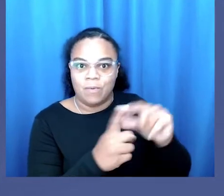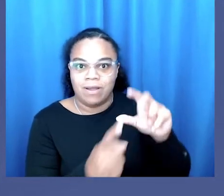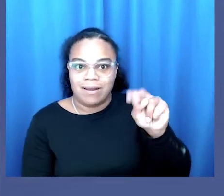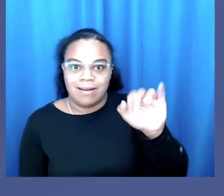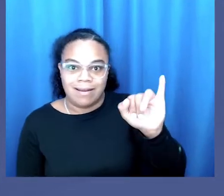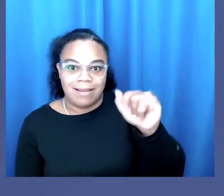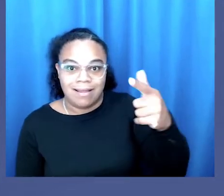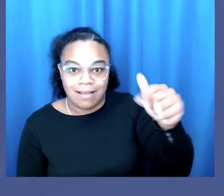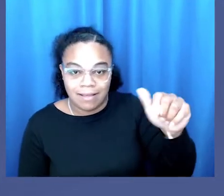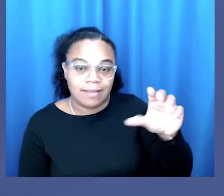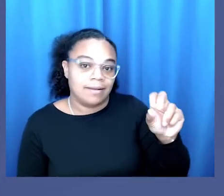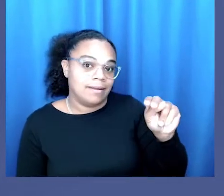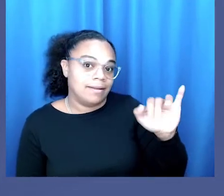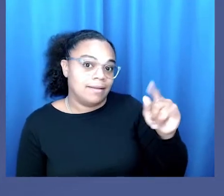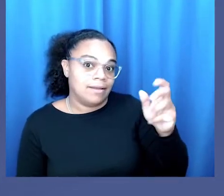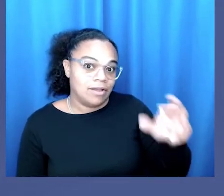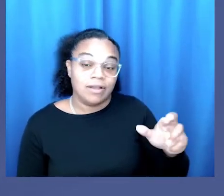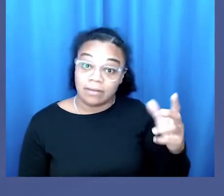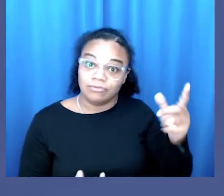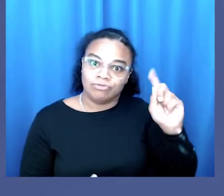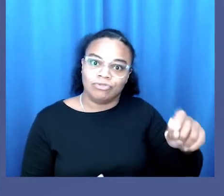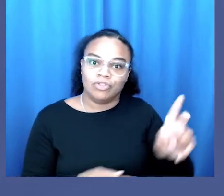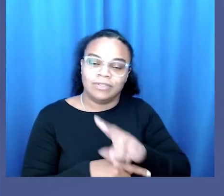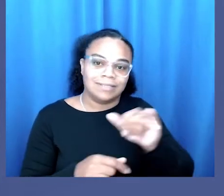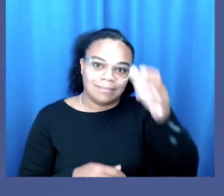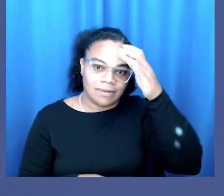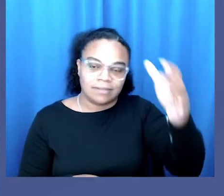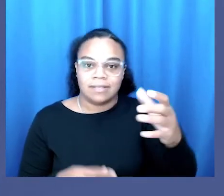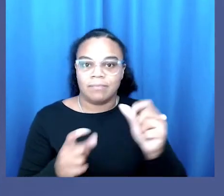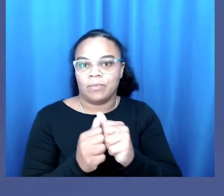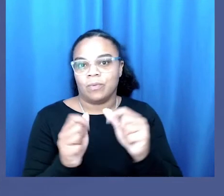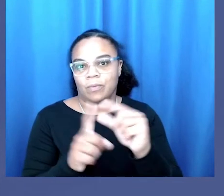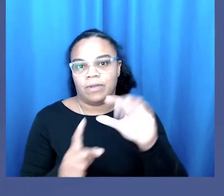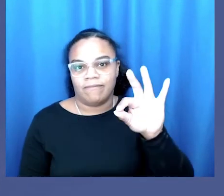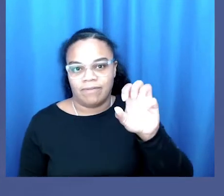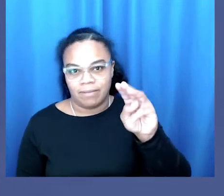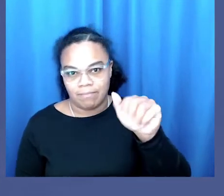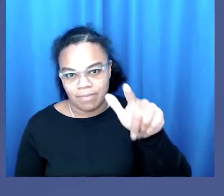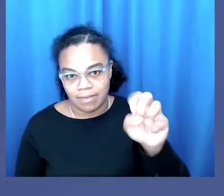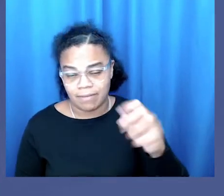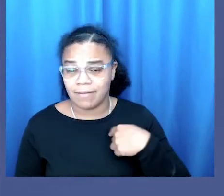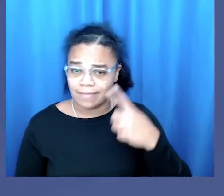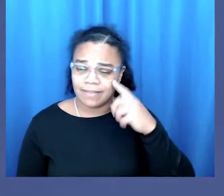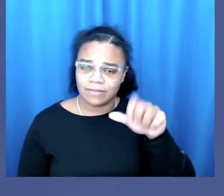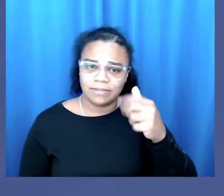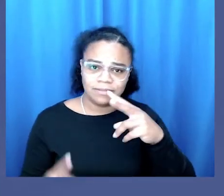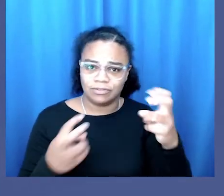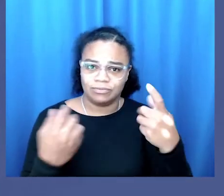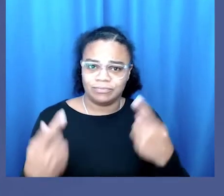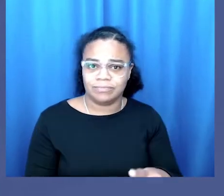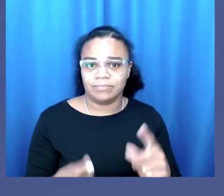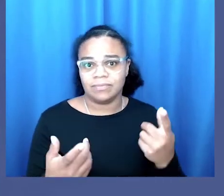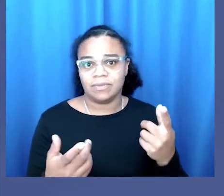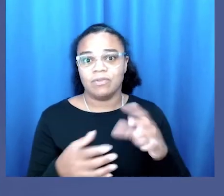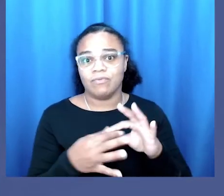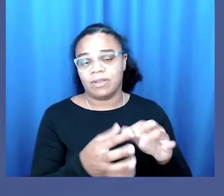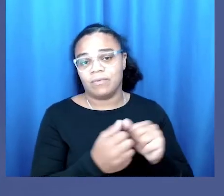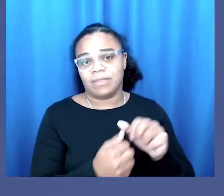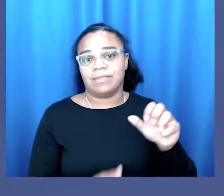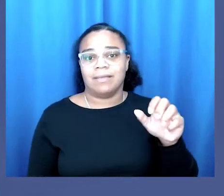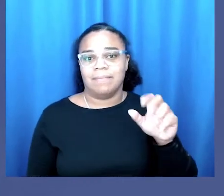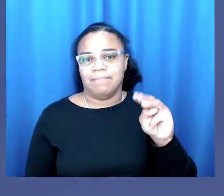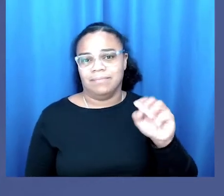womanhood where females is concerned. These two situations are similar enough that I think there's another issue afoot here having to do with what